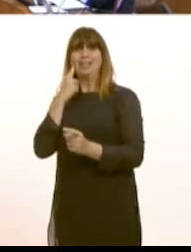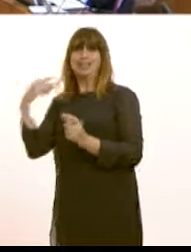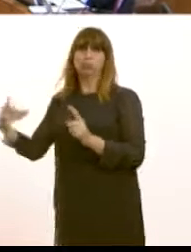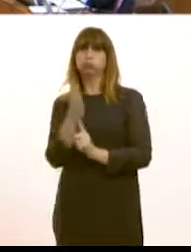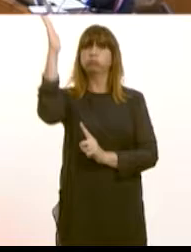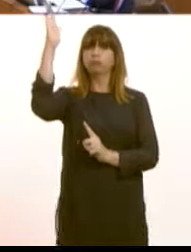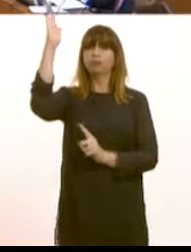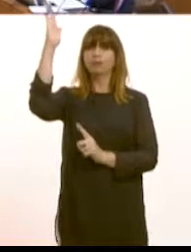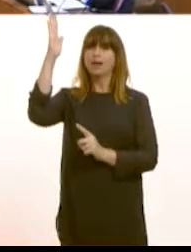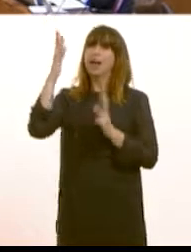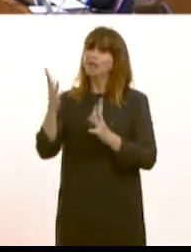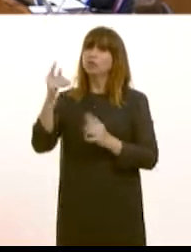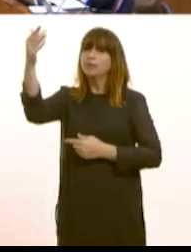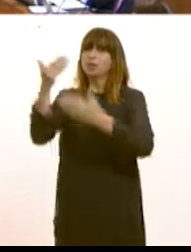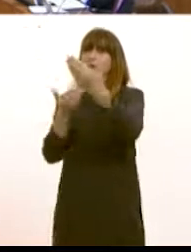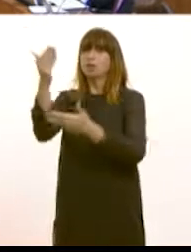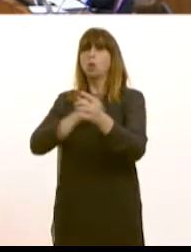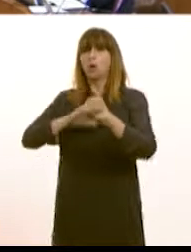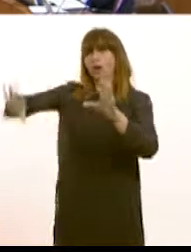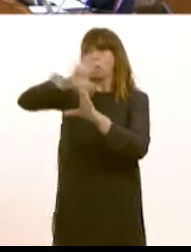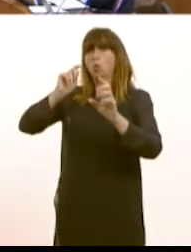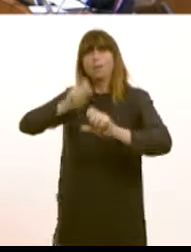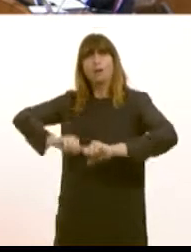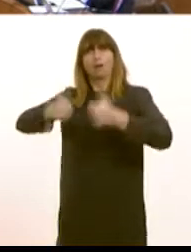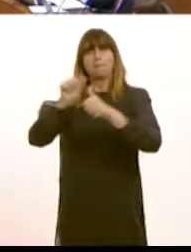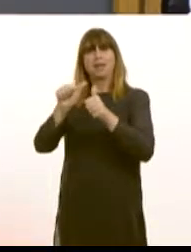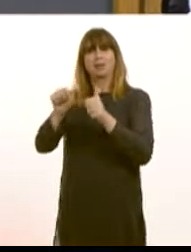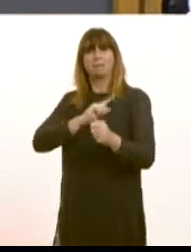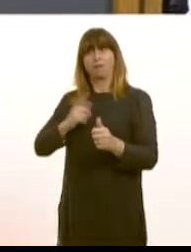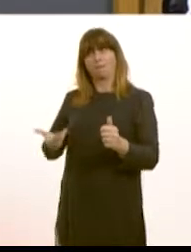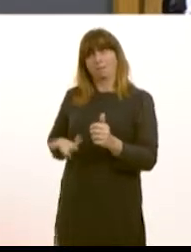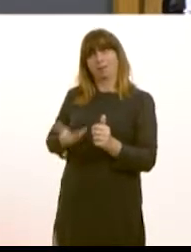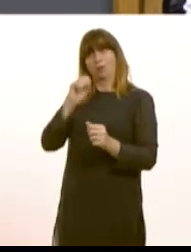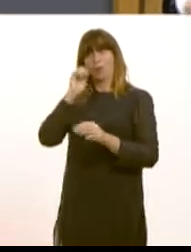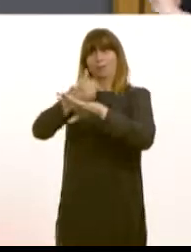be a two-way flow for the region to operate effectively David Rowlands